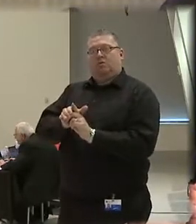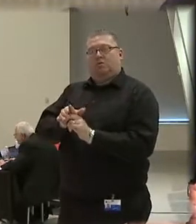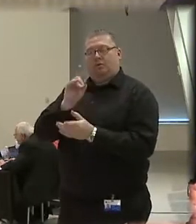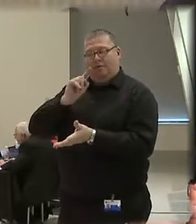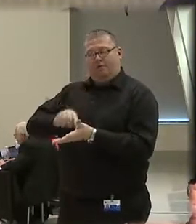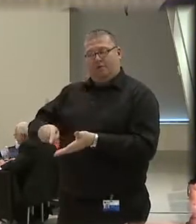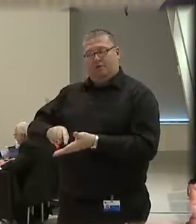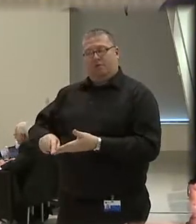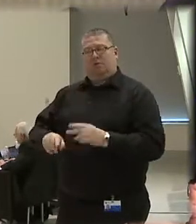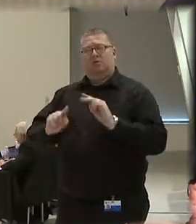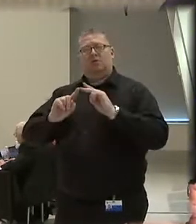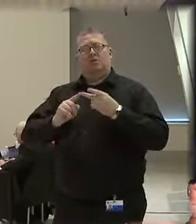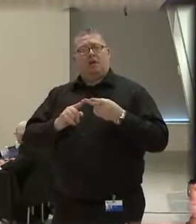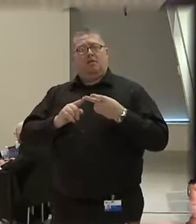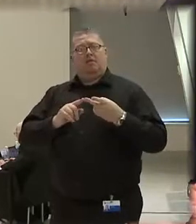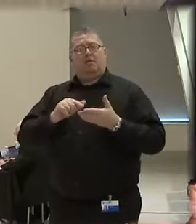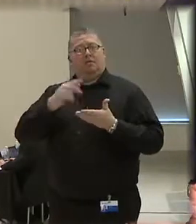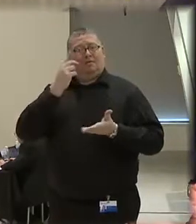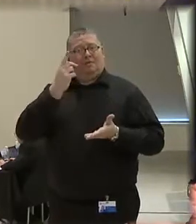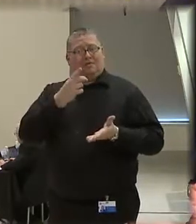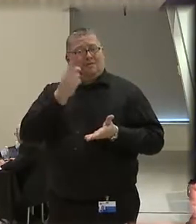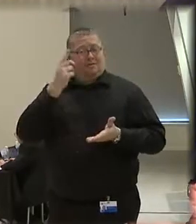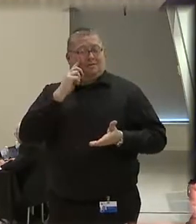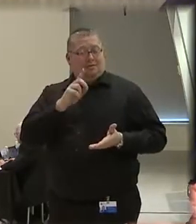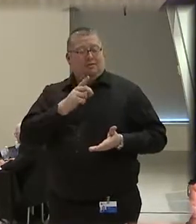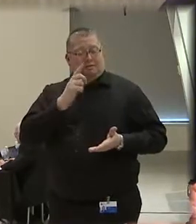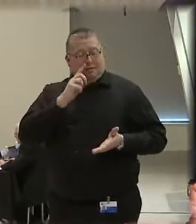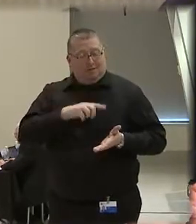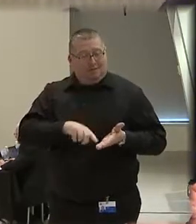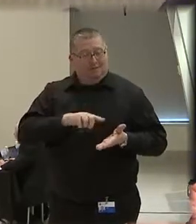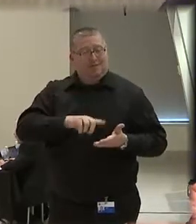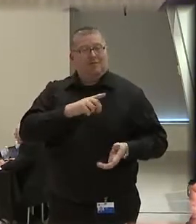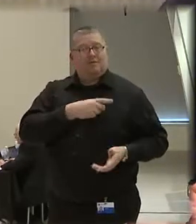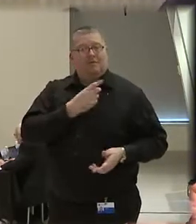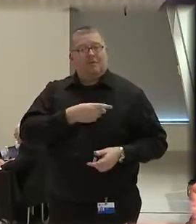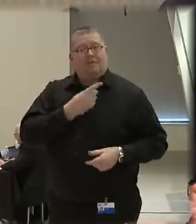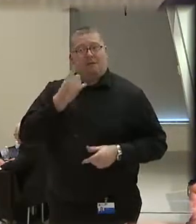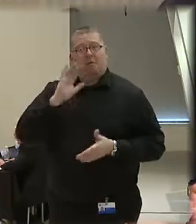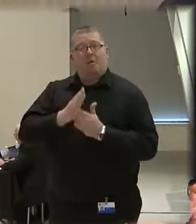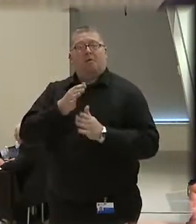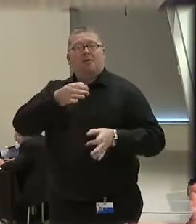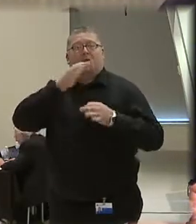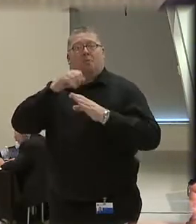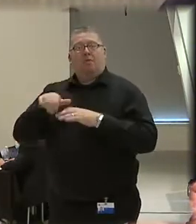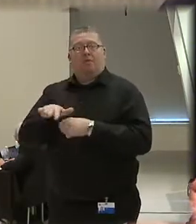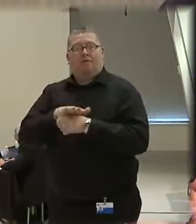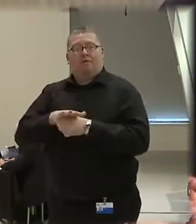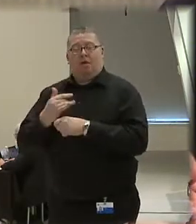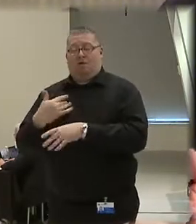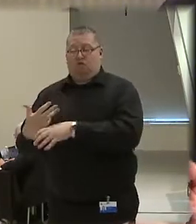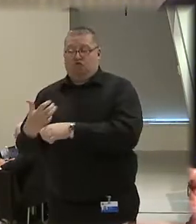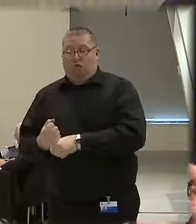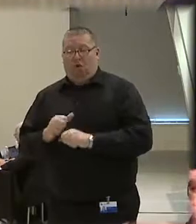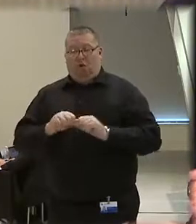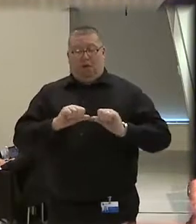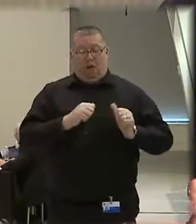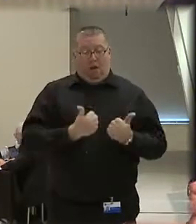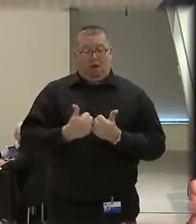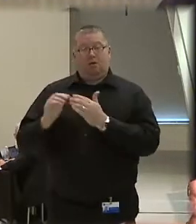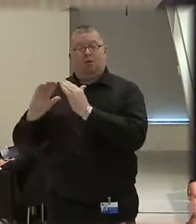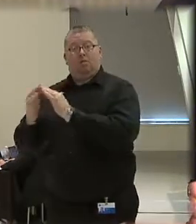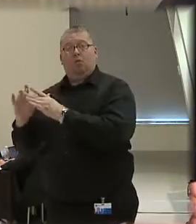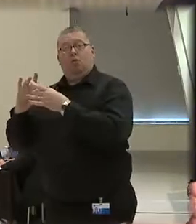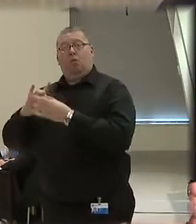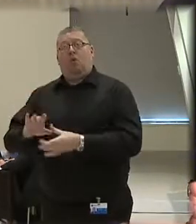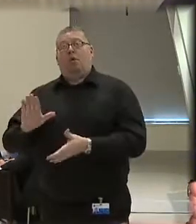Second, fit detectives become experts in their field, thus establishing credibility and trust between the agency and the community regarding